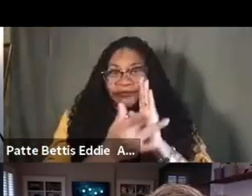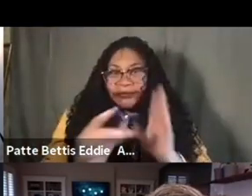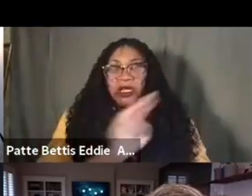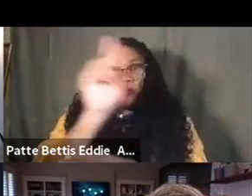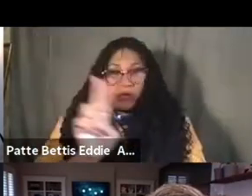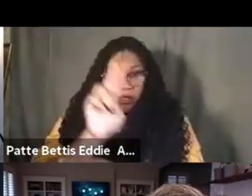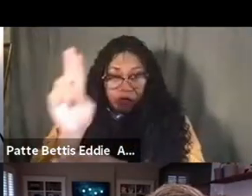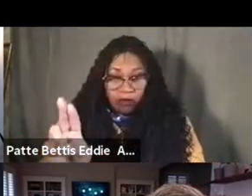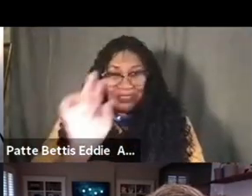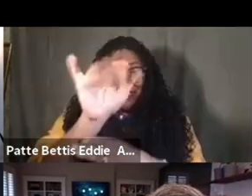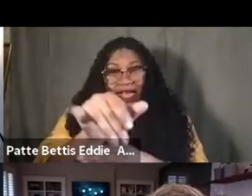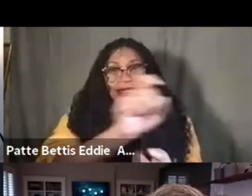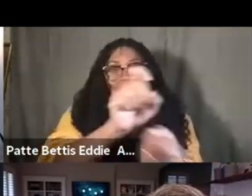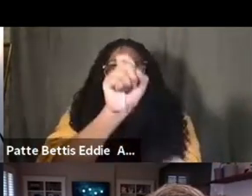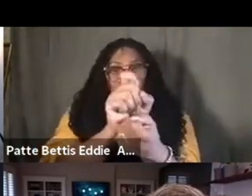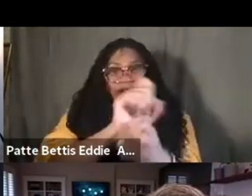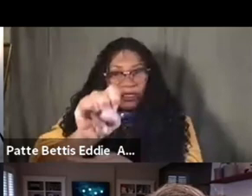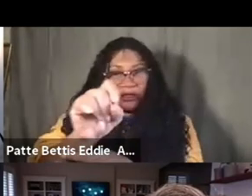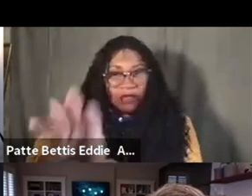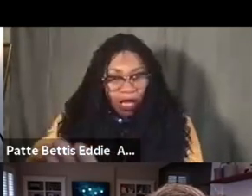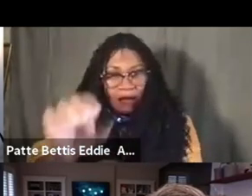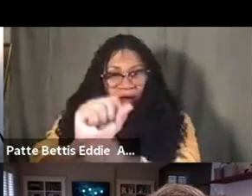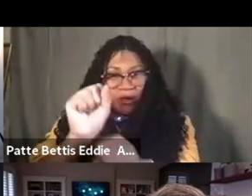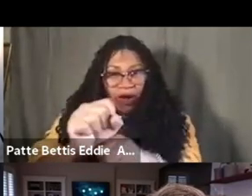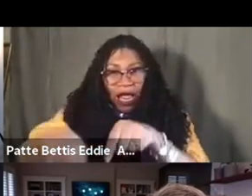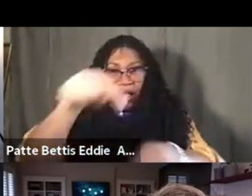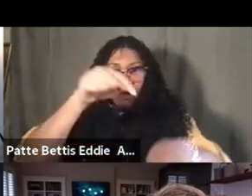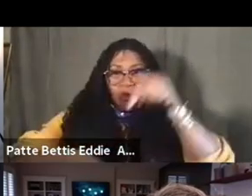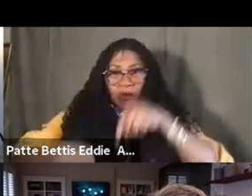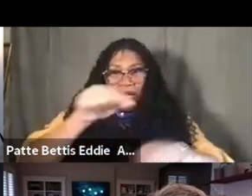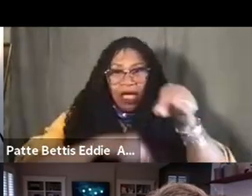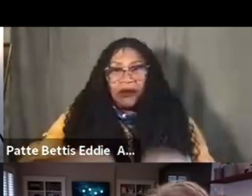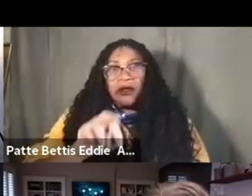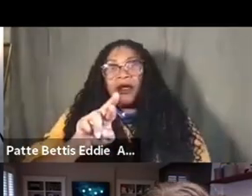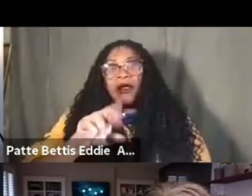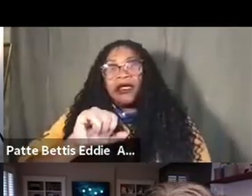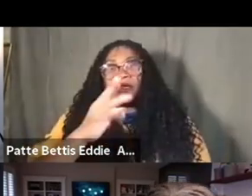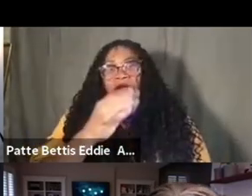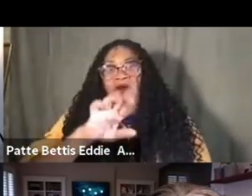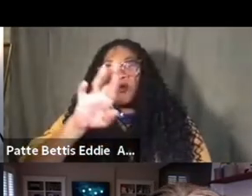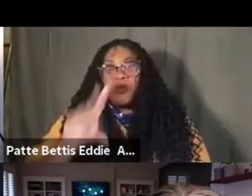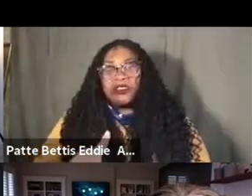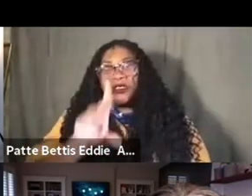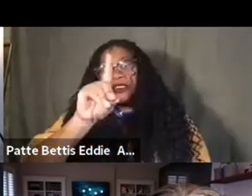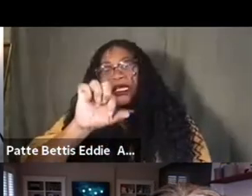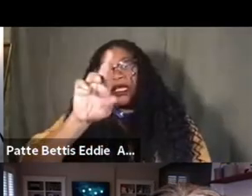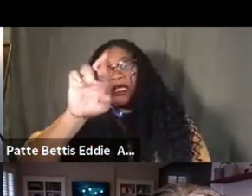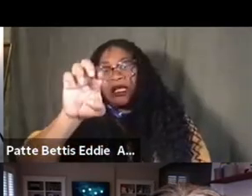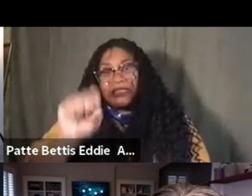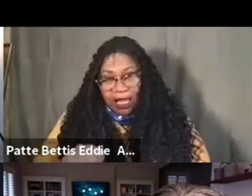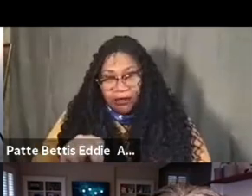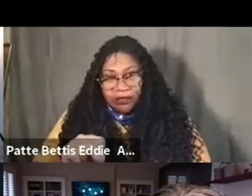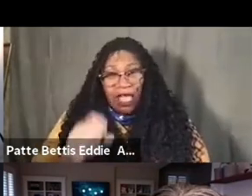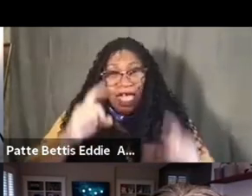how they are not neutral. I always return to Richard Dyer's white to think about the camera itself, right? And the inherent,